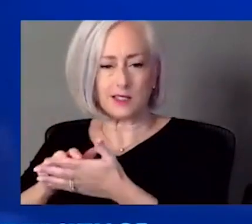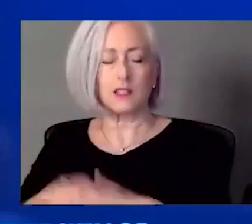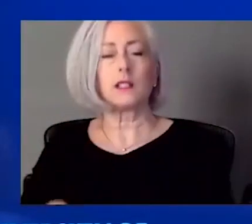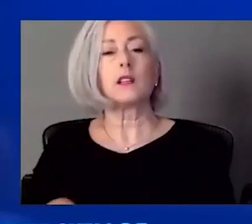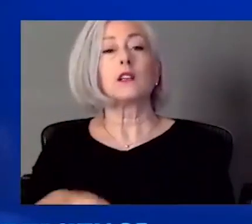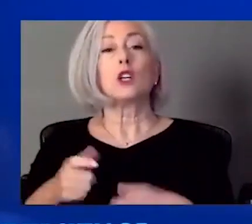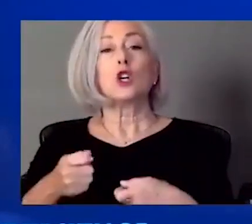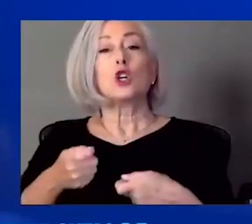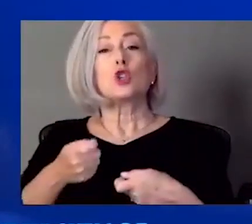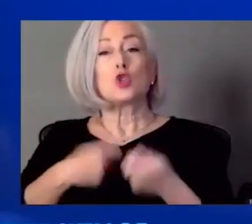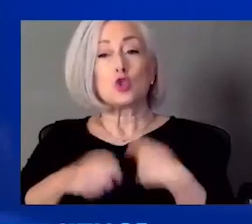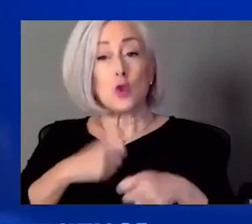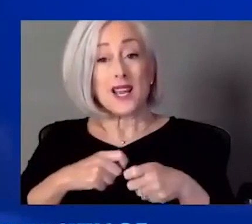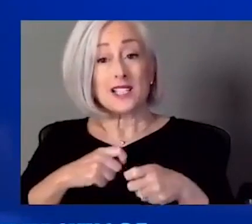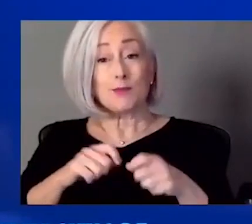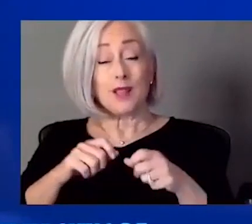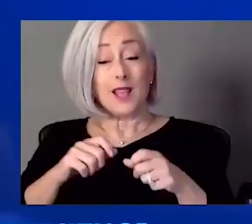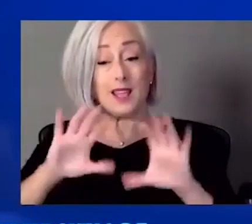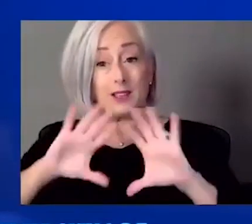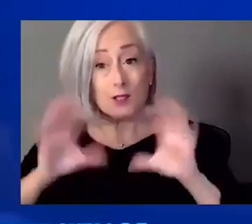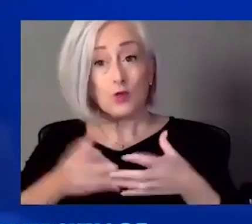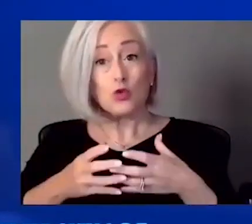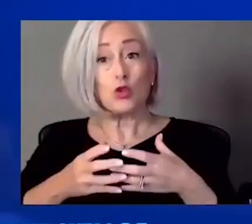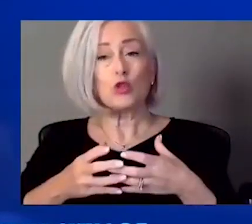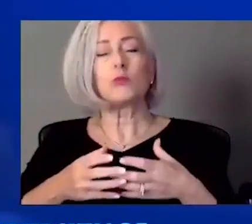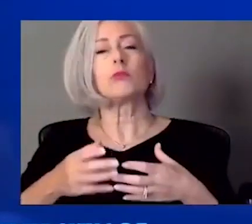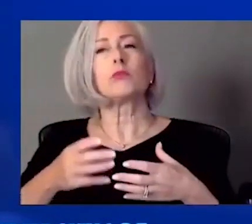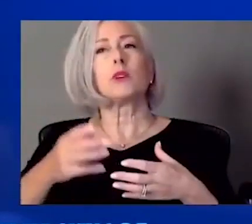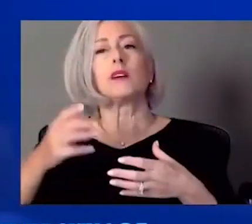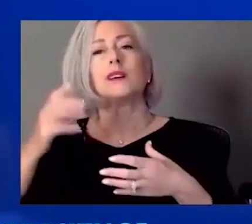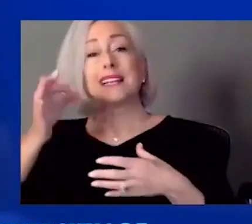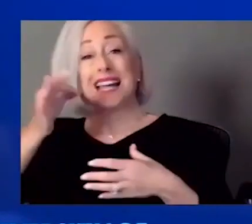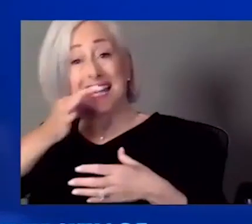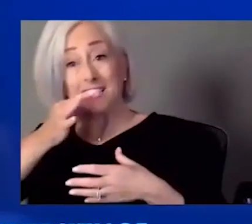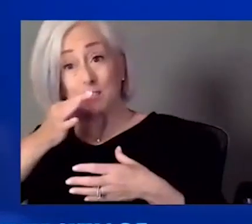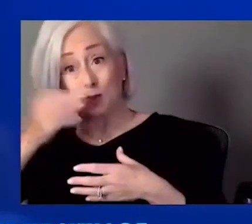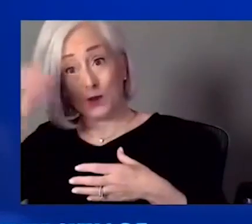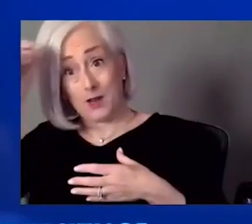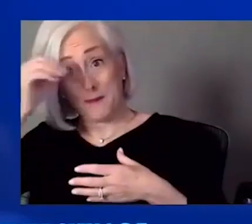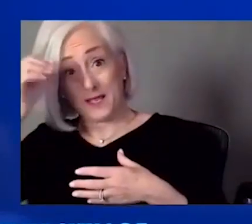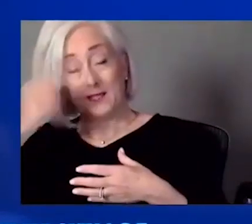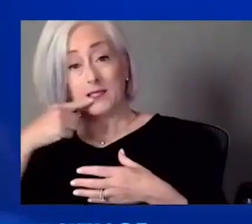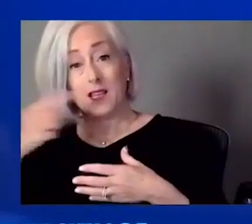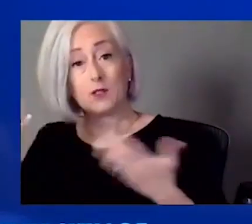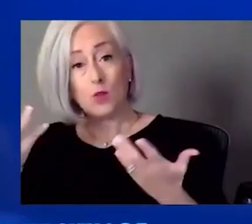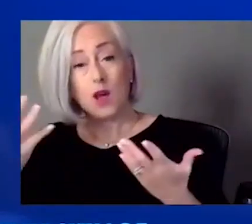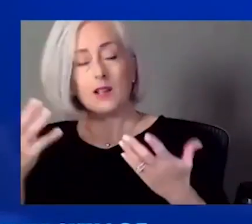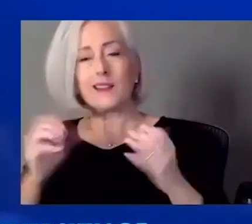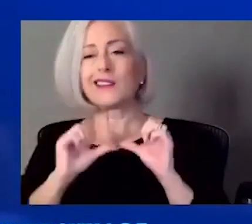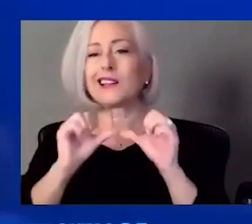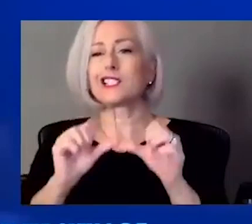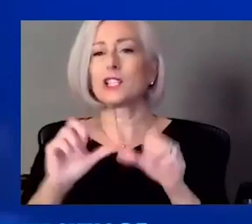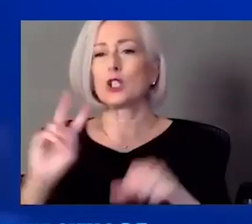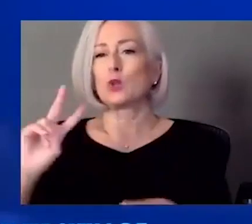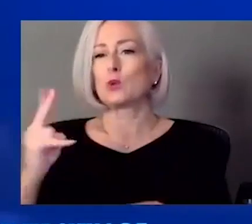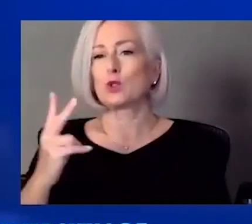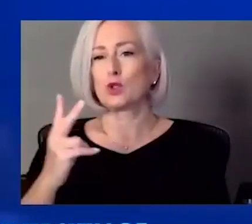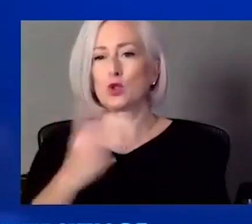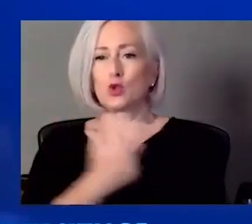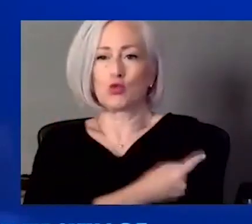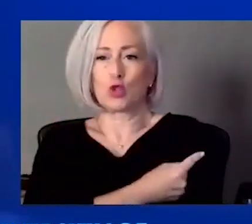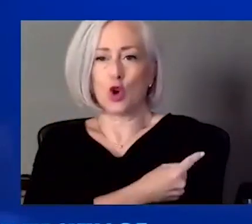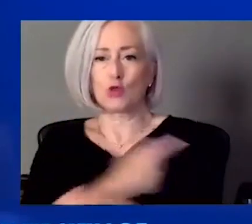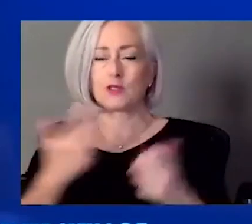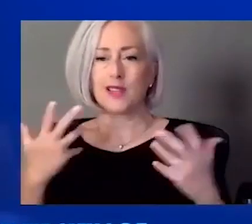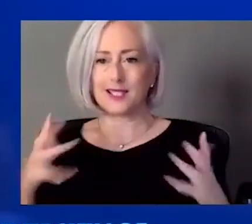is to continue with just the two doses. We know that it can still offer a little bit of benefit, but I think that